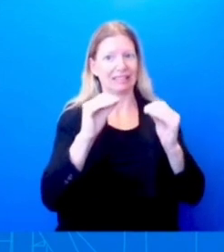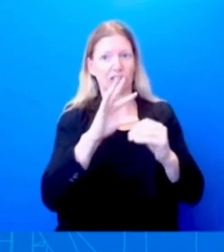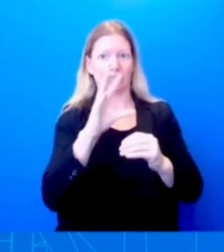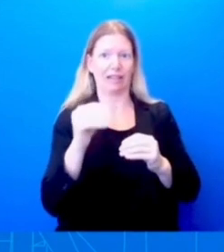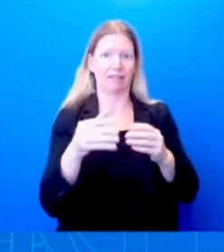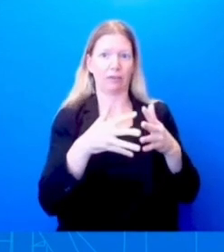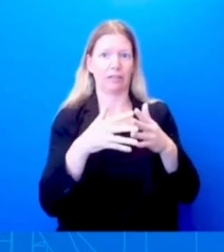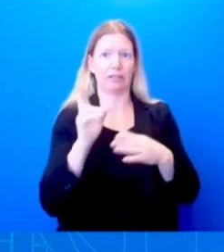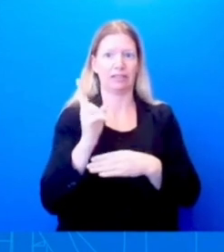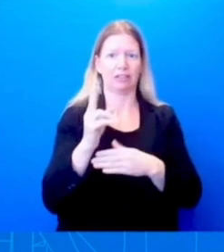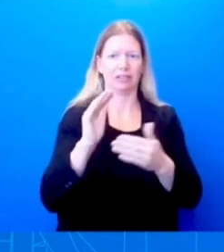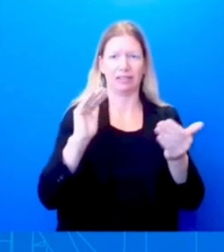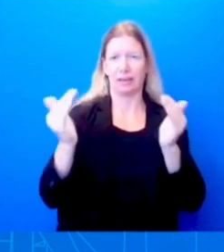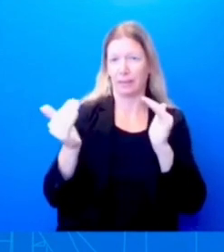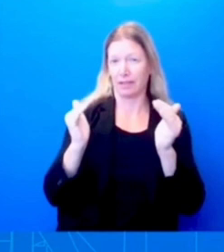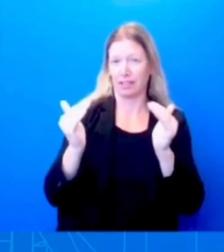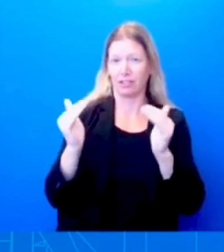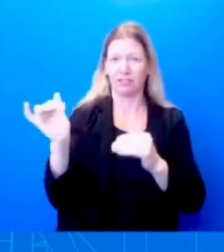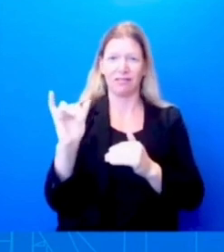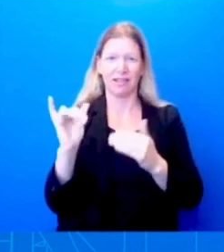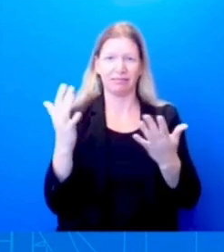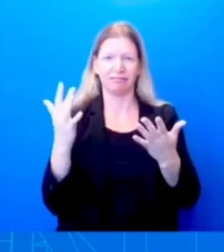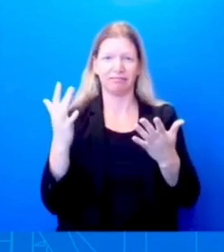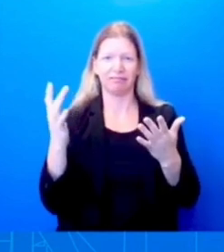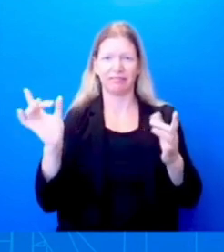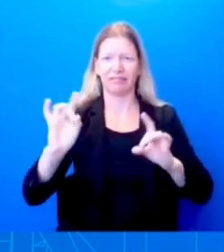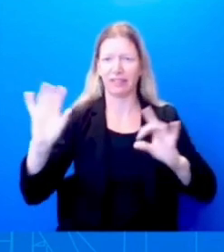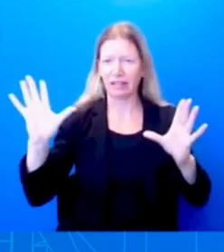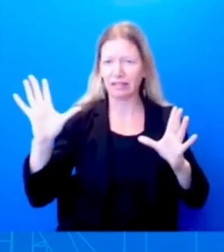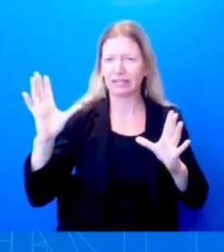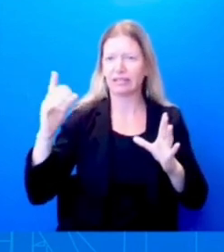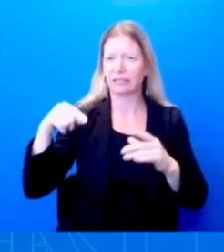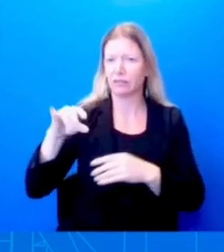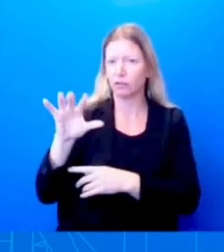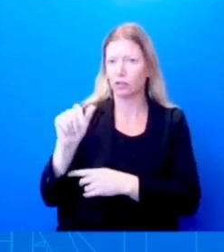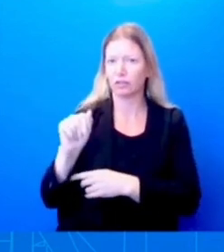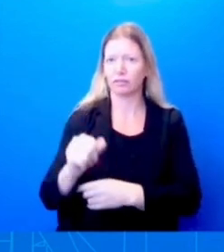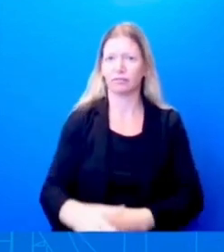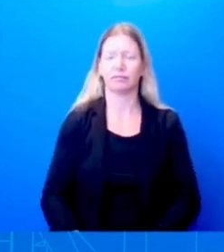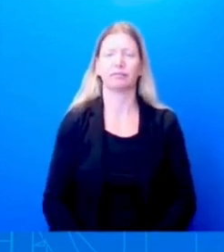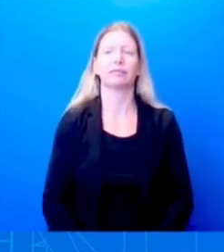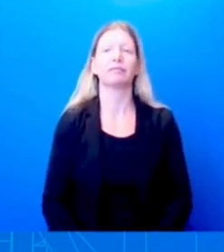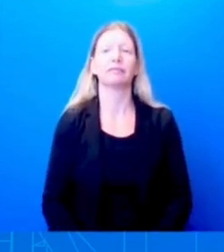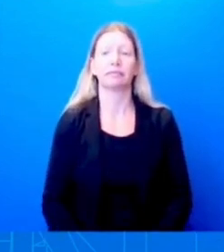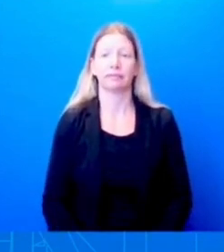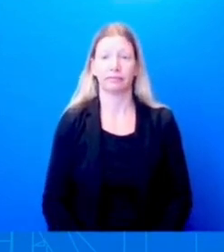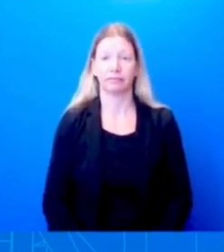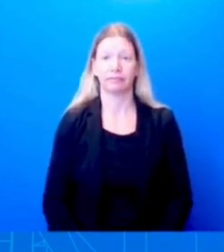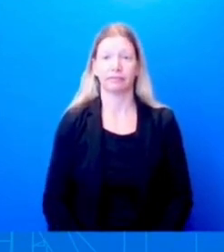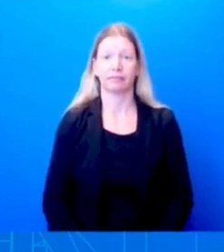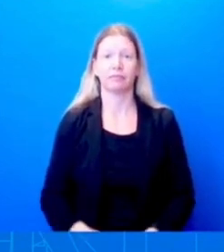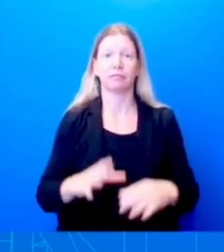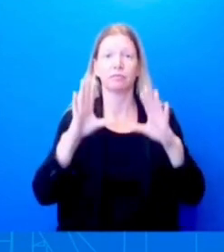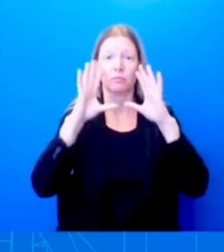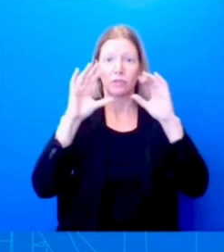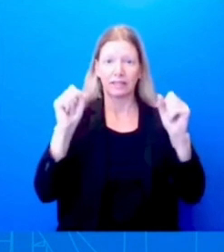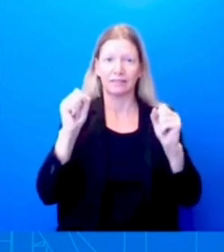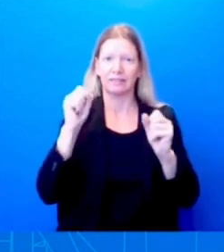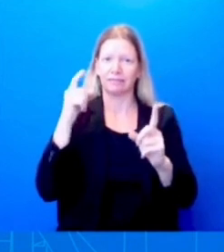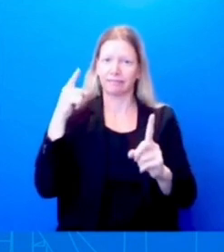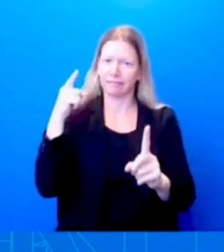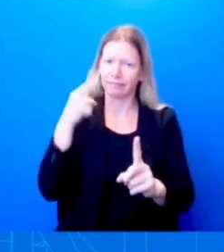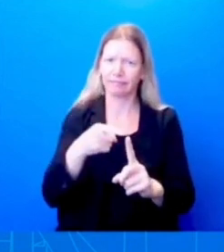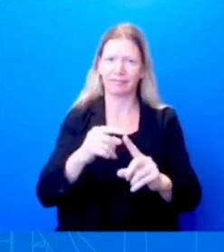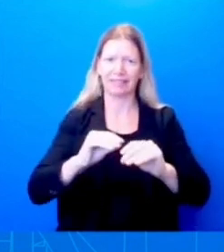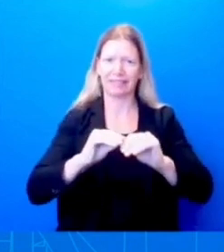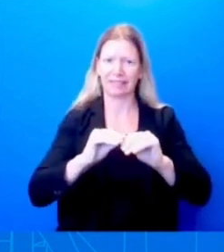Jacksonville? The President has been very clear, again, in the piece he penned this morning, and I think probably more so in action,